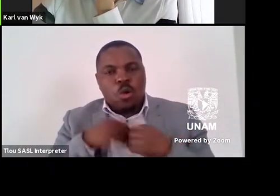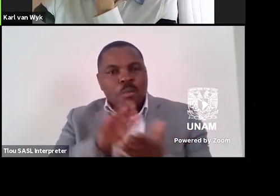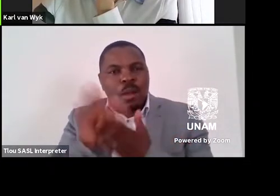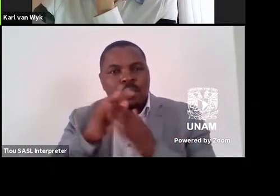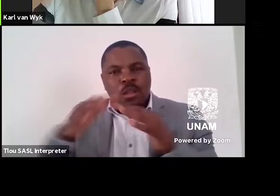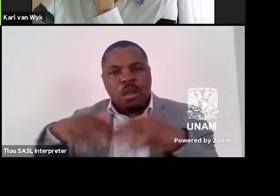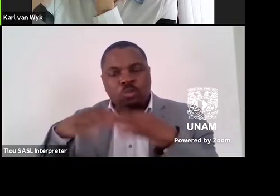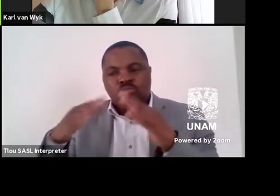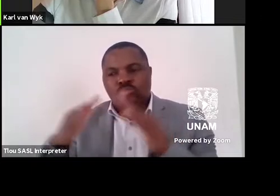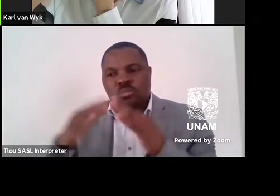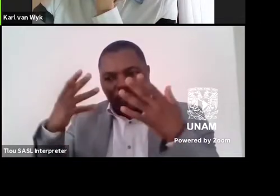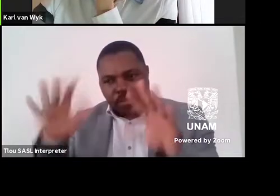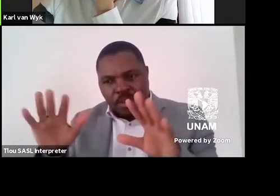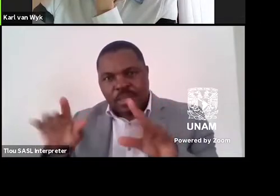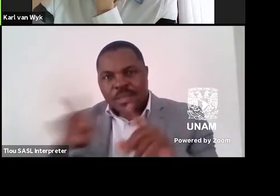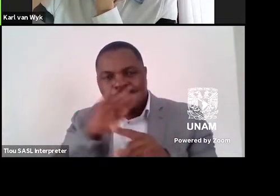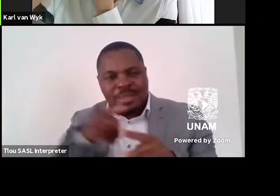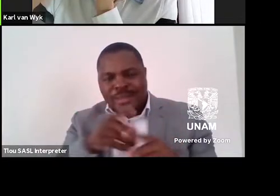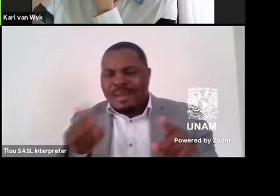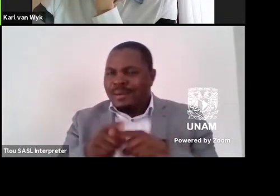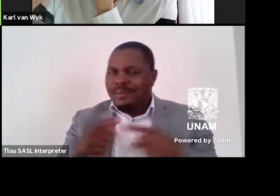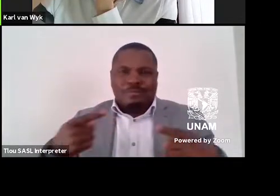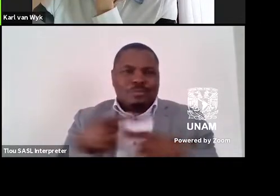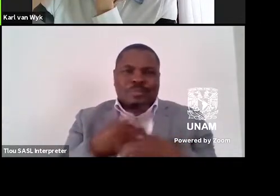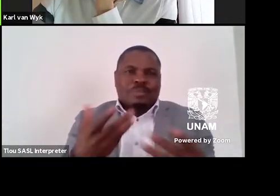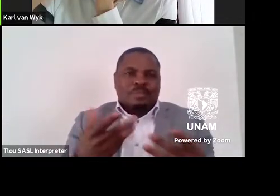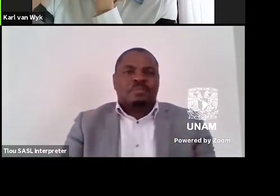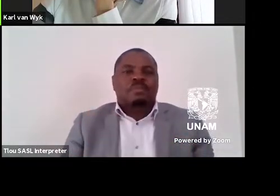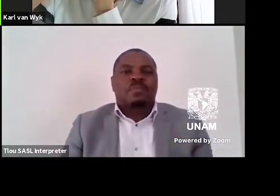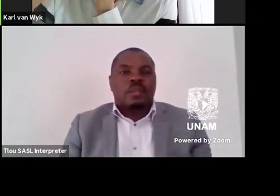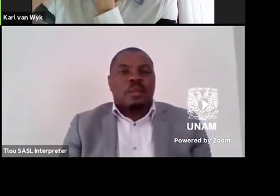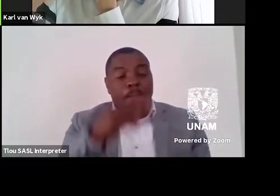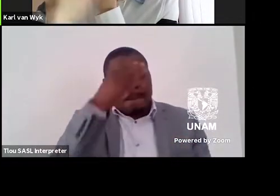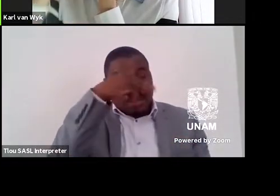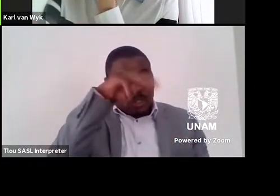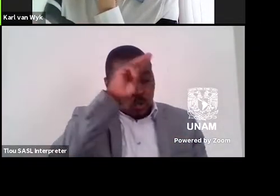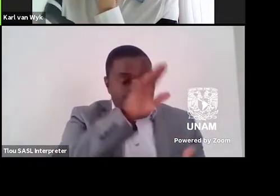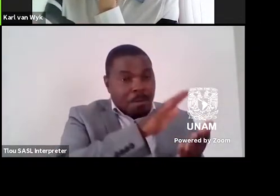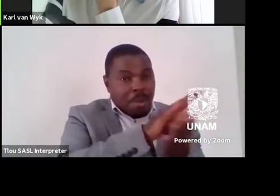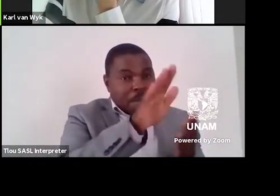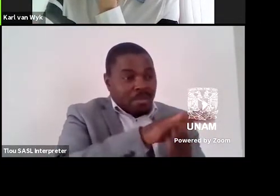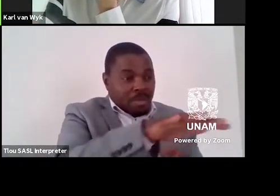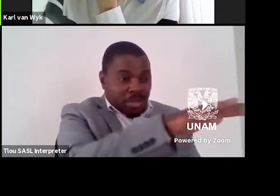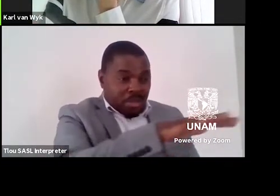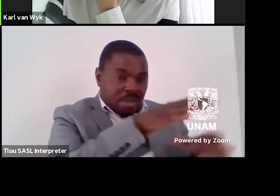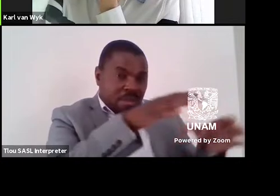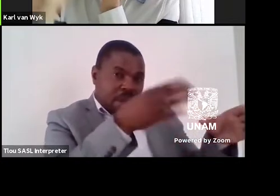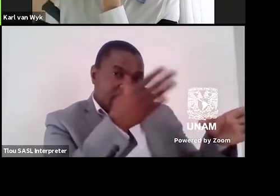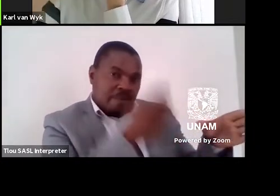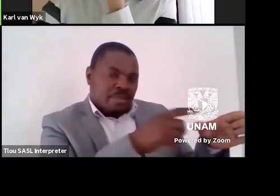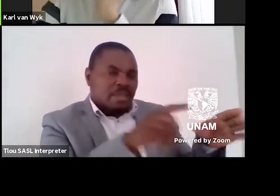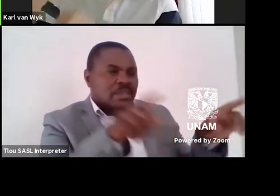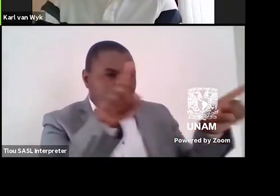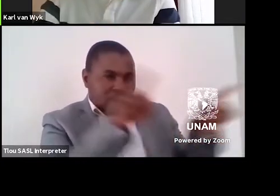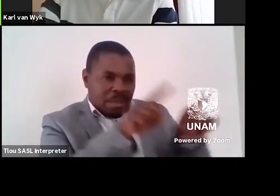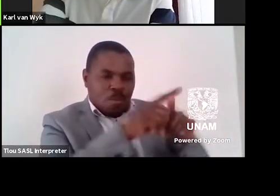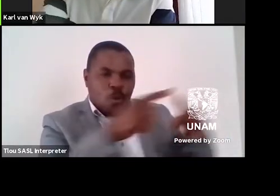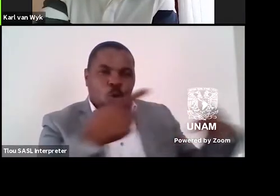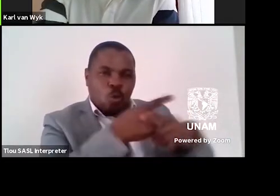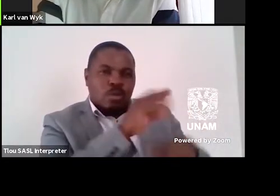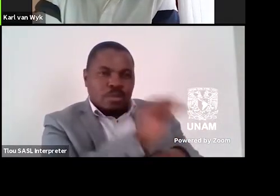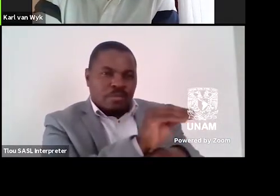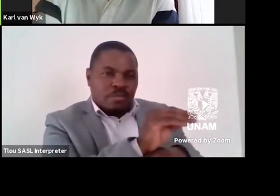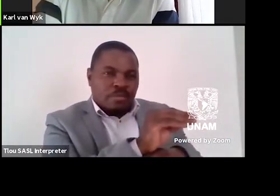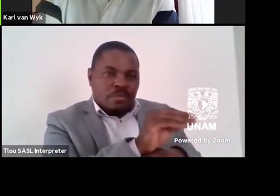contradiction worth of nothing. The Mexican publishing field holds similar contradictions to the